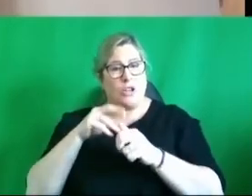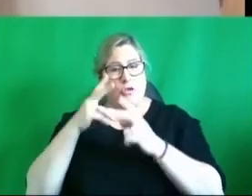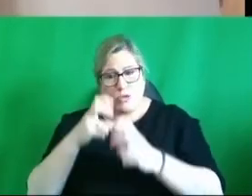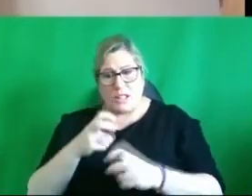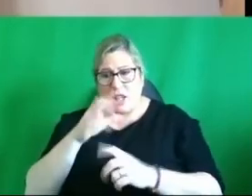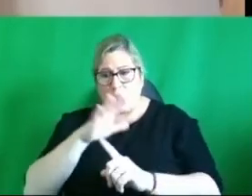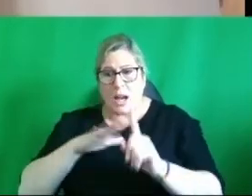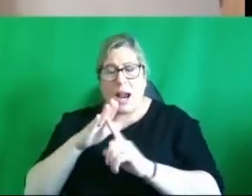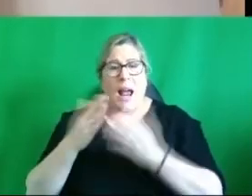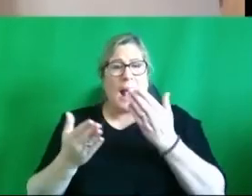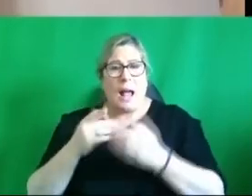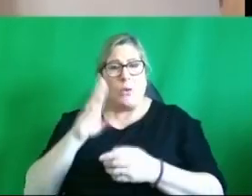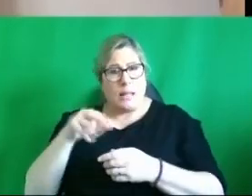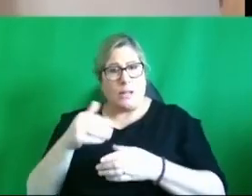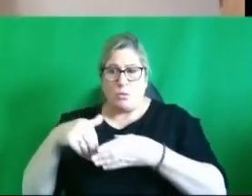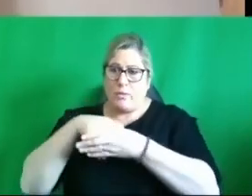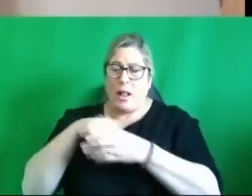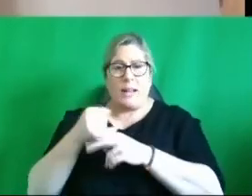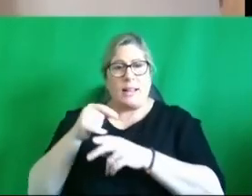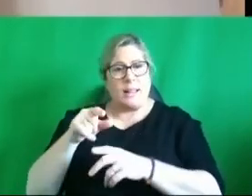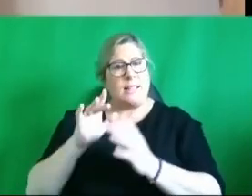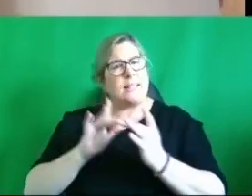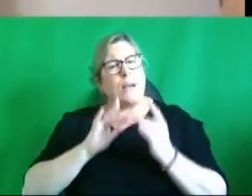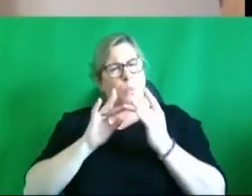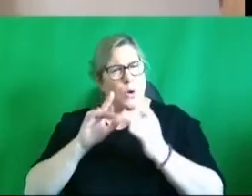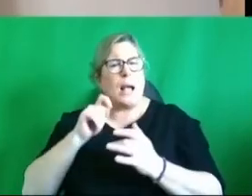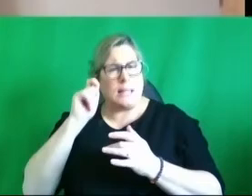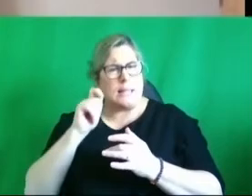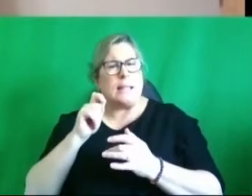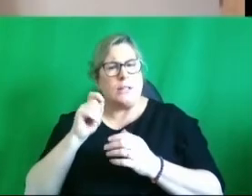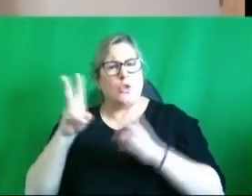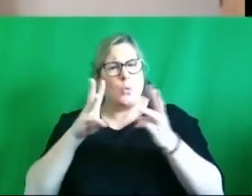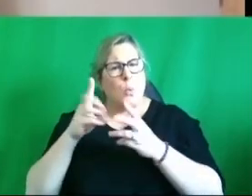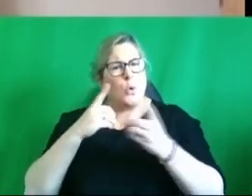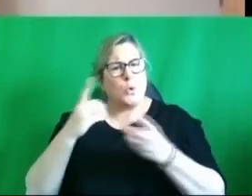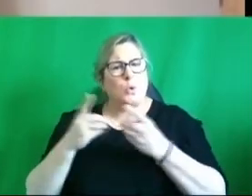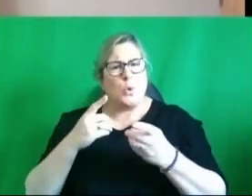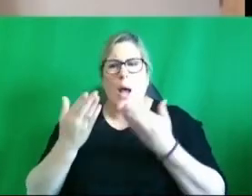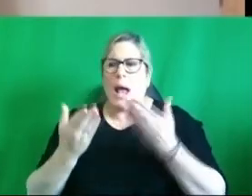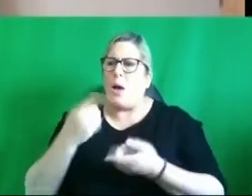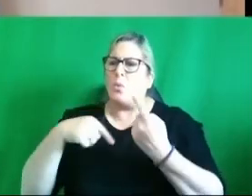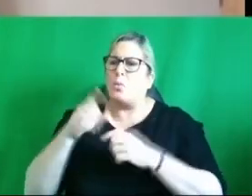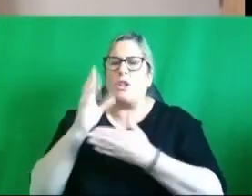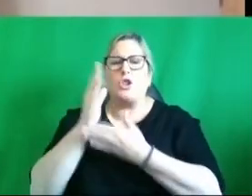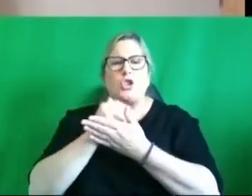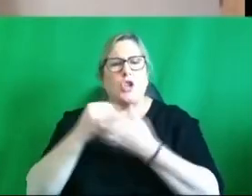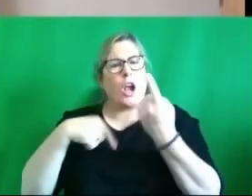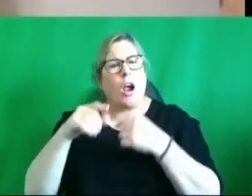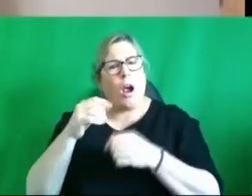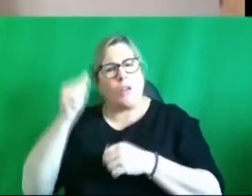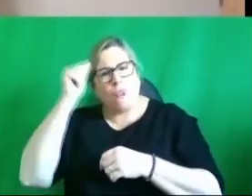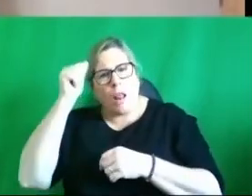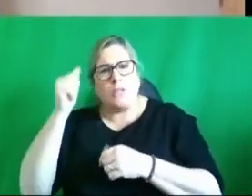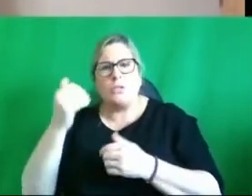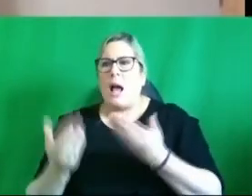then do you get involved in that network so i think there is a little bit of work to do in terms of how we share our knowledge how we share good